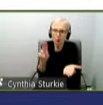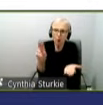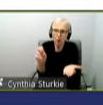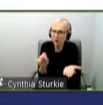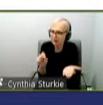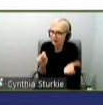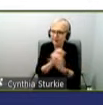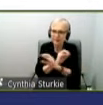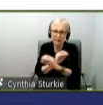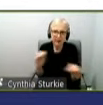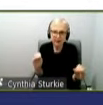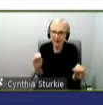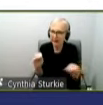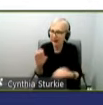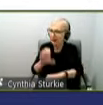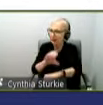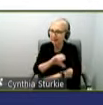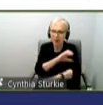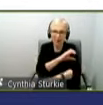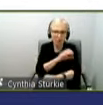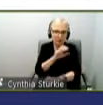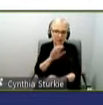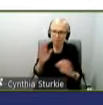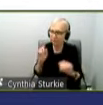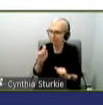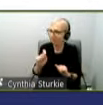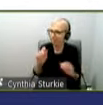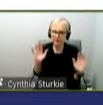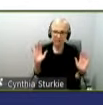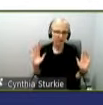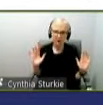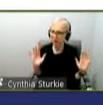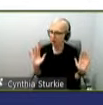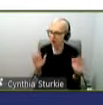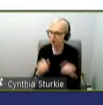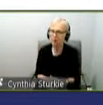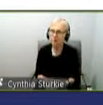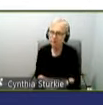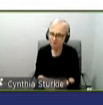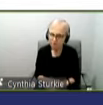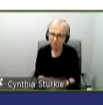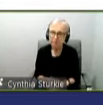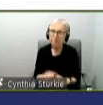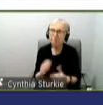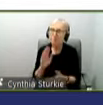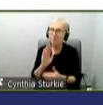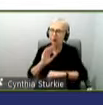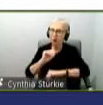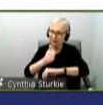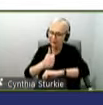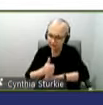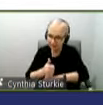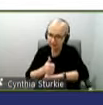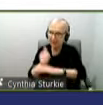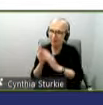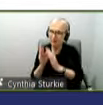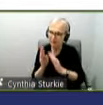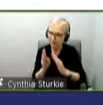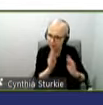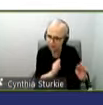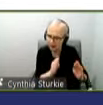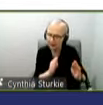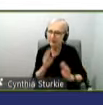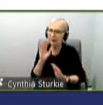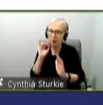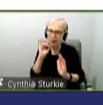cases have been identified in Colorado. And then we'll talk more about the detection systems that we have in place to ensure that here in Colorado, we can